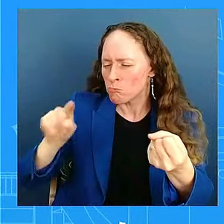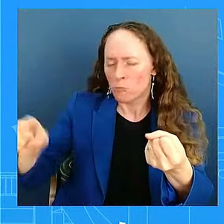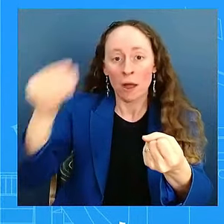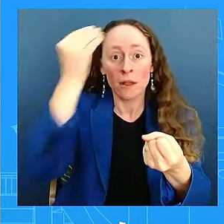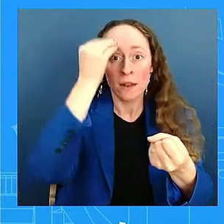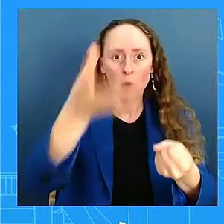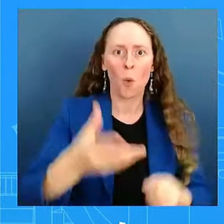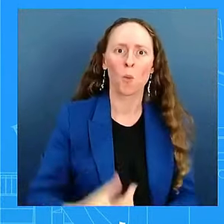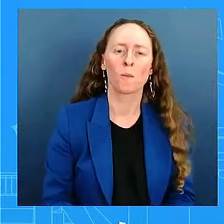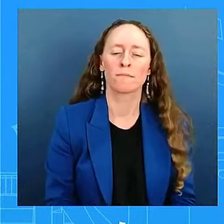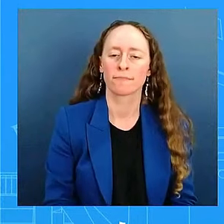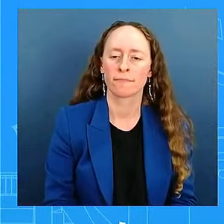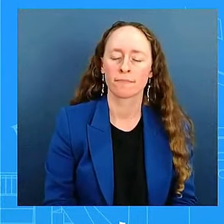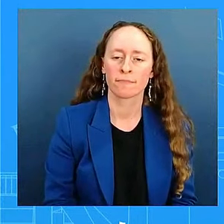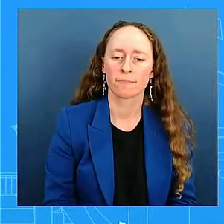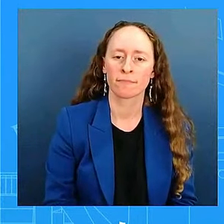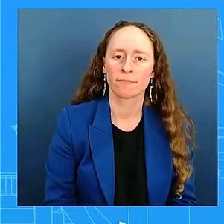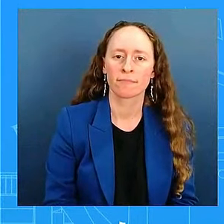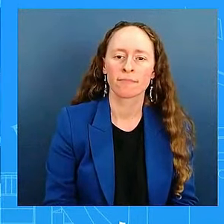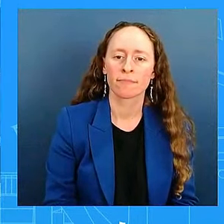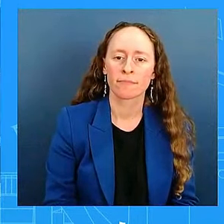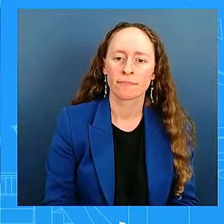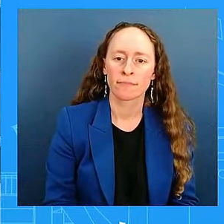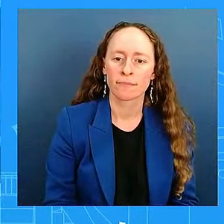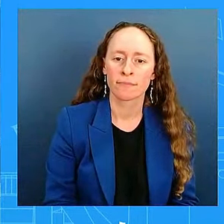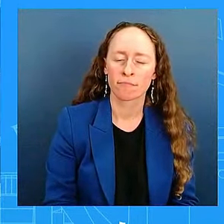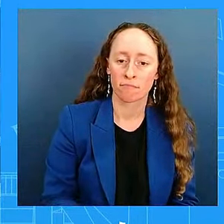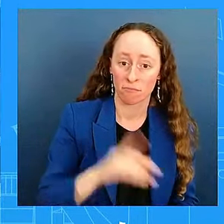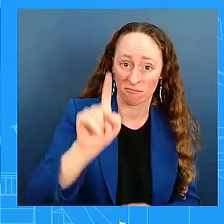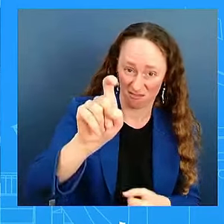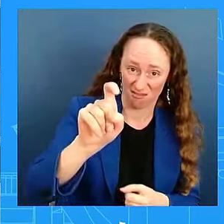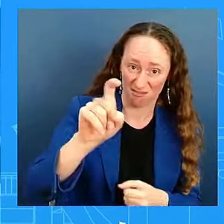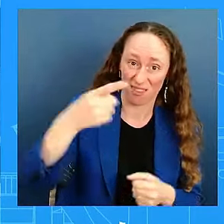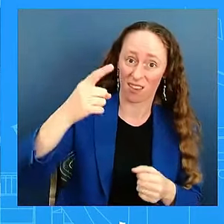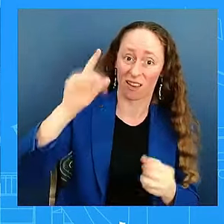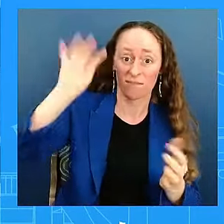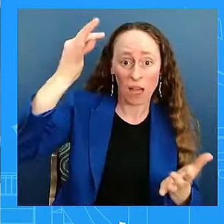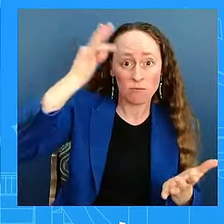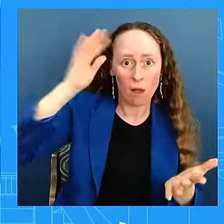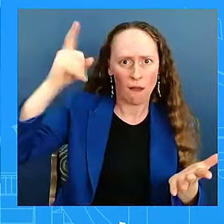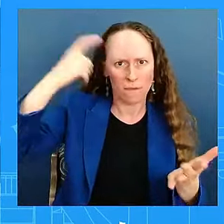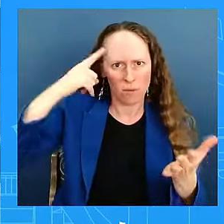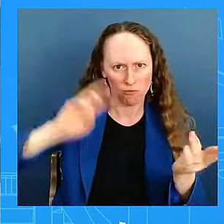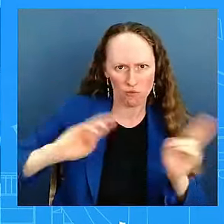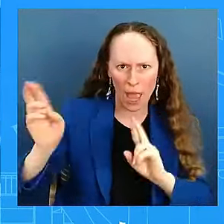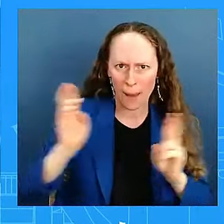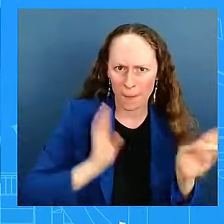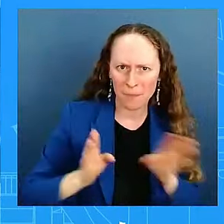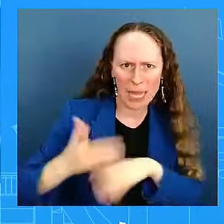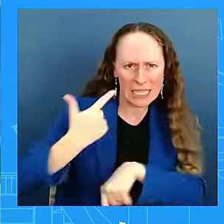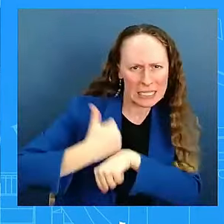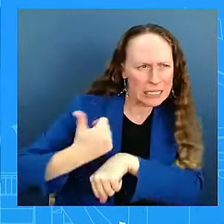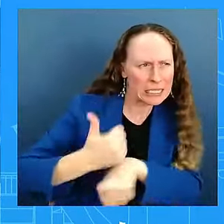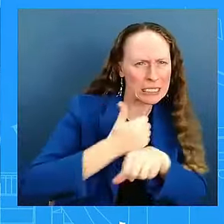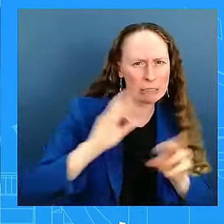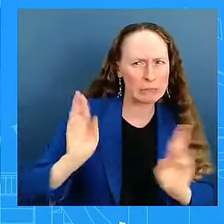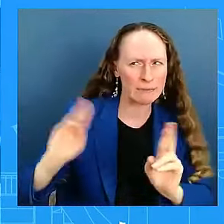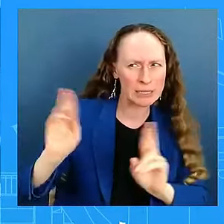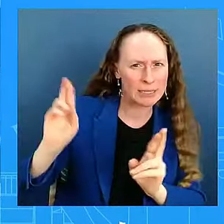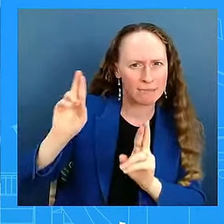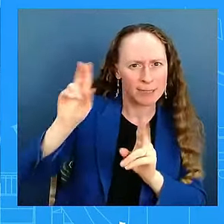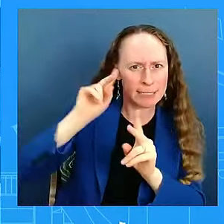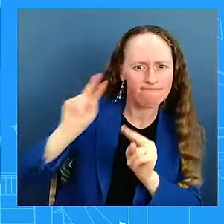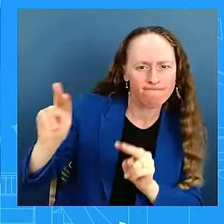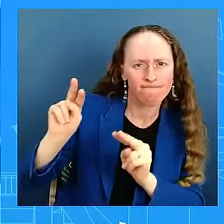proactive things that the federal government did and its response, the sentiment, according to my colleagues, on the ground from